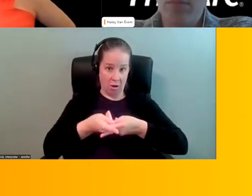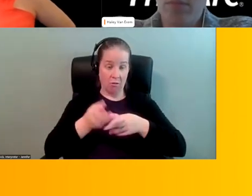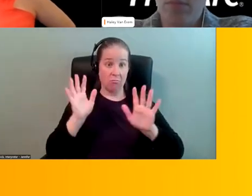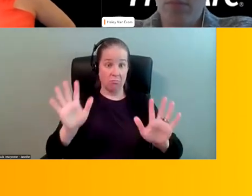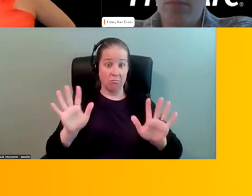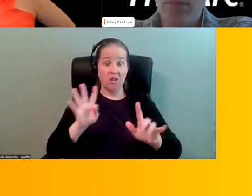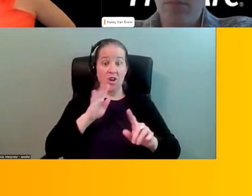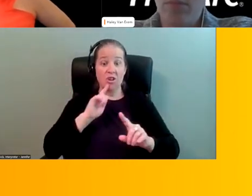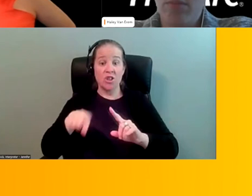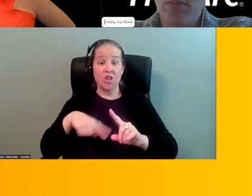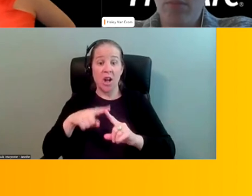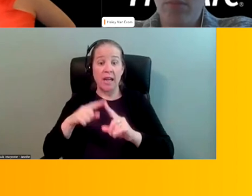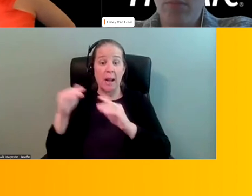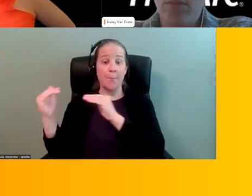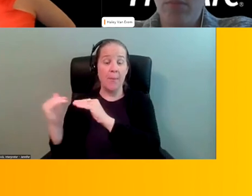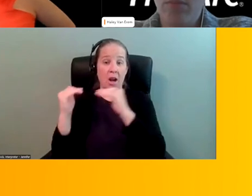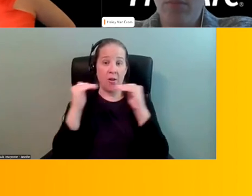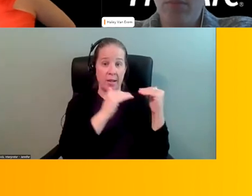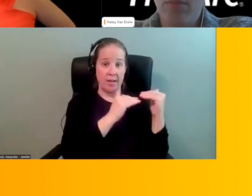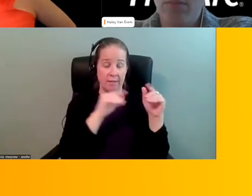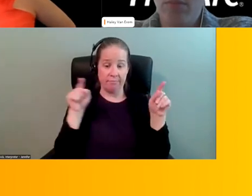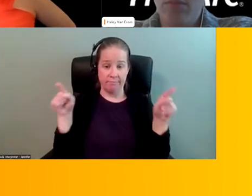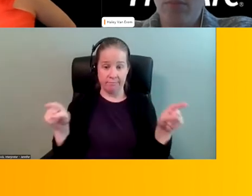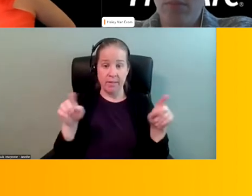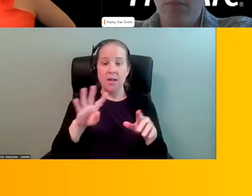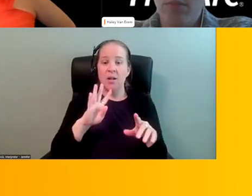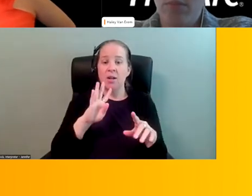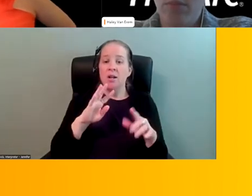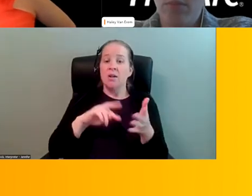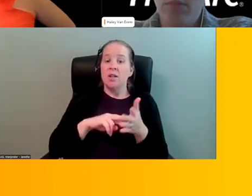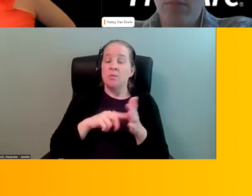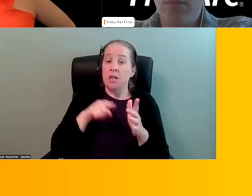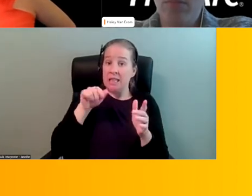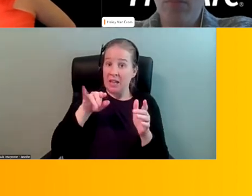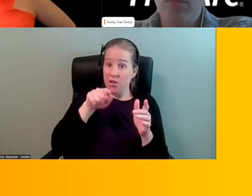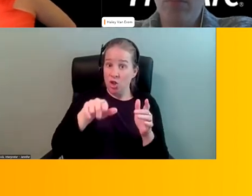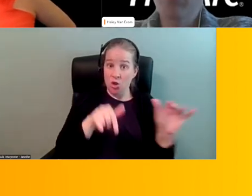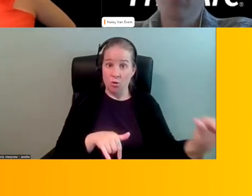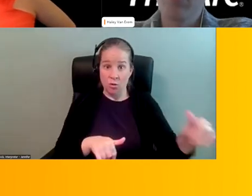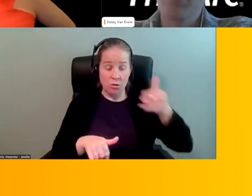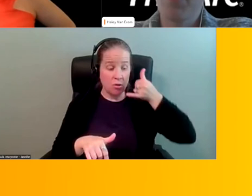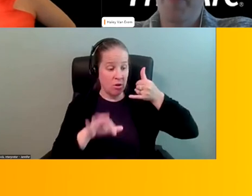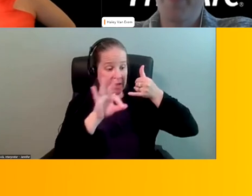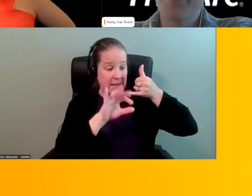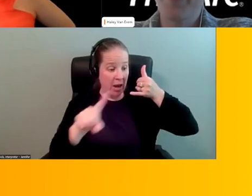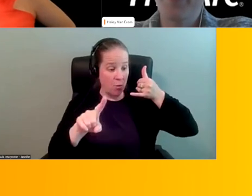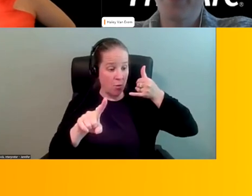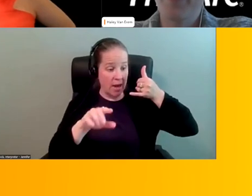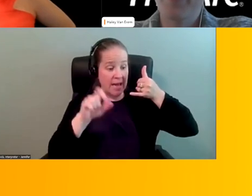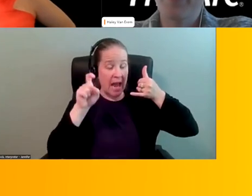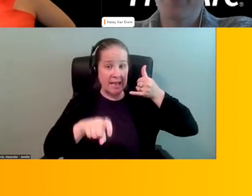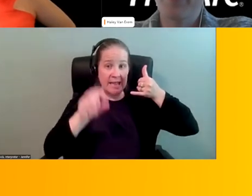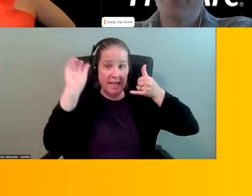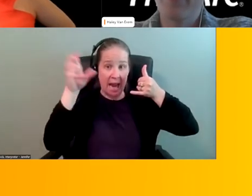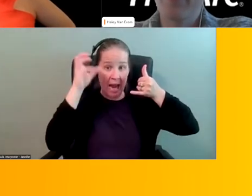about parity, which means that if you can pick up the phone and call 911 and ask for an ambulance